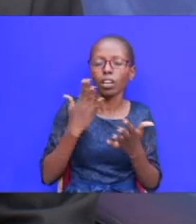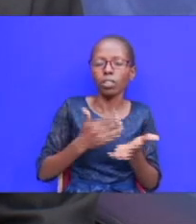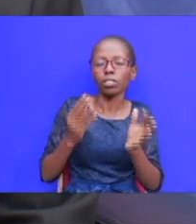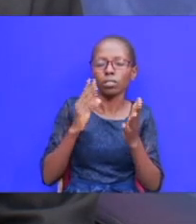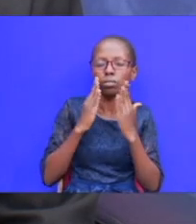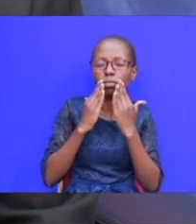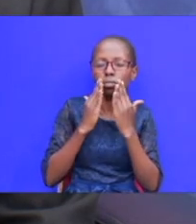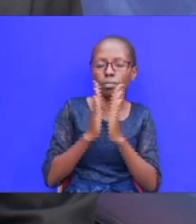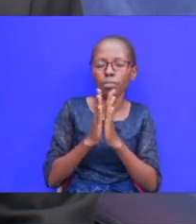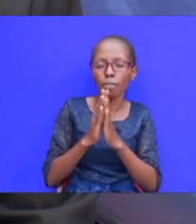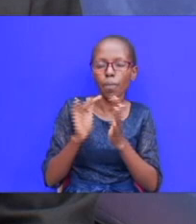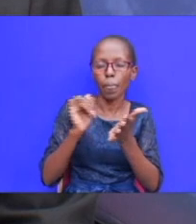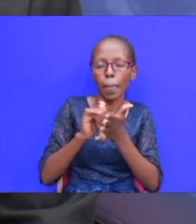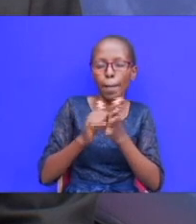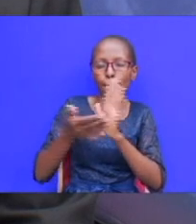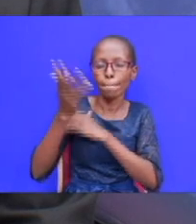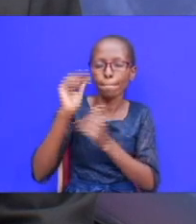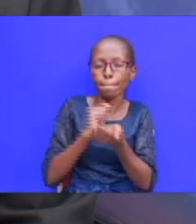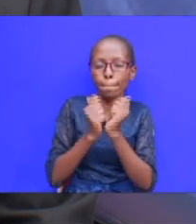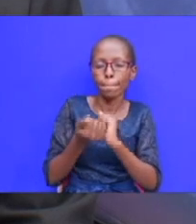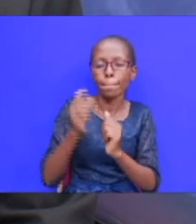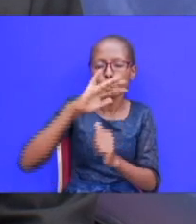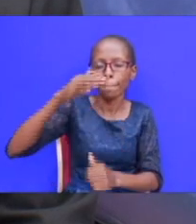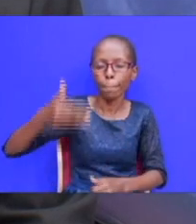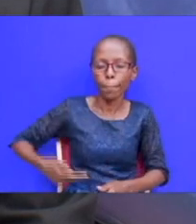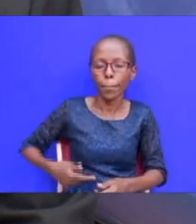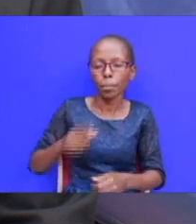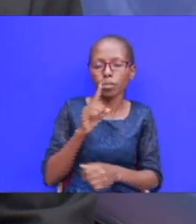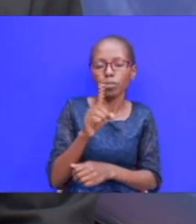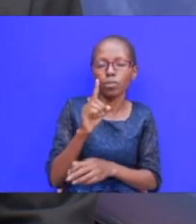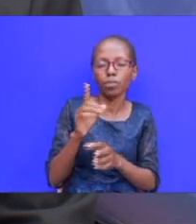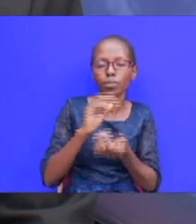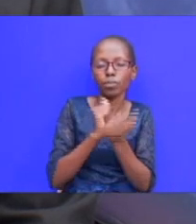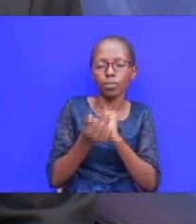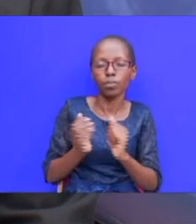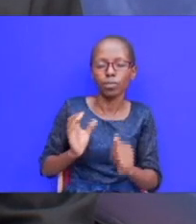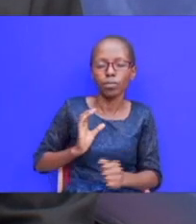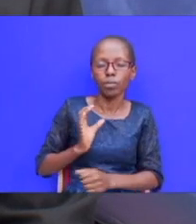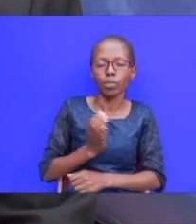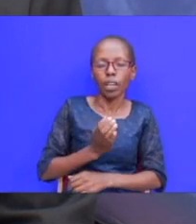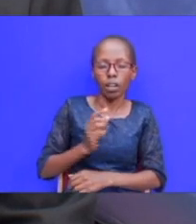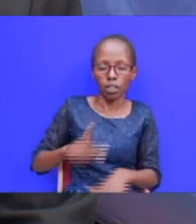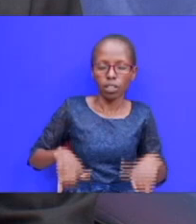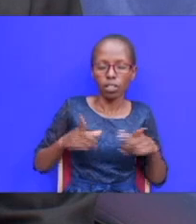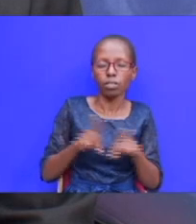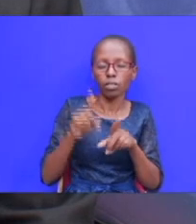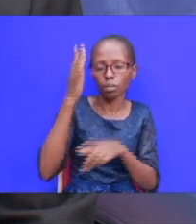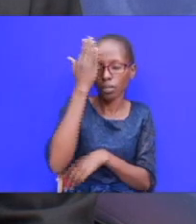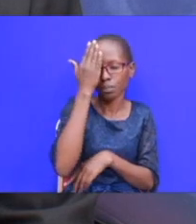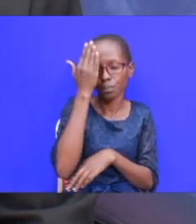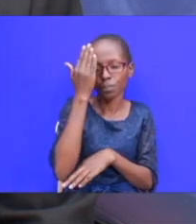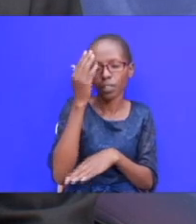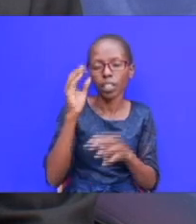pray that you are a god who changed jacob and israel you may change our lives and despite all the challenges that we